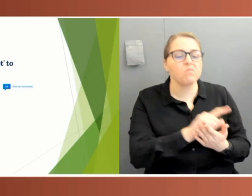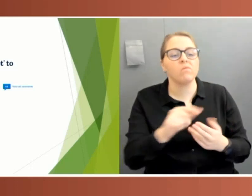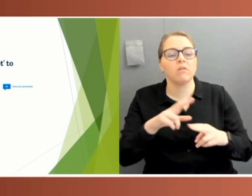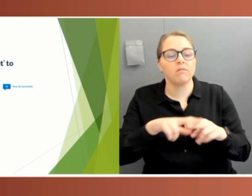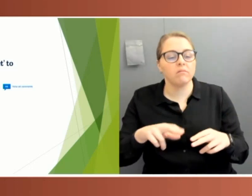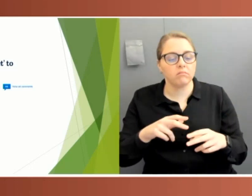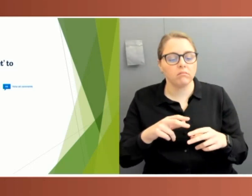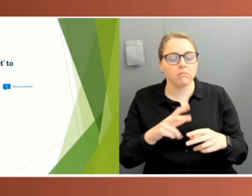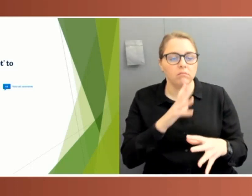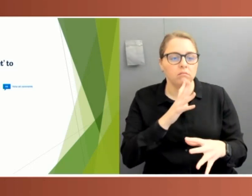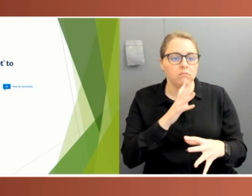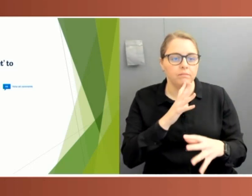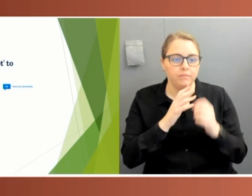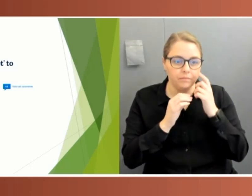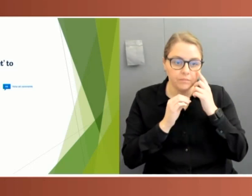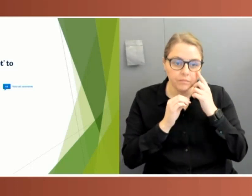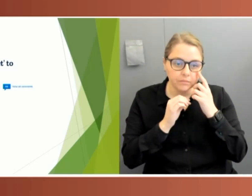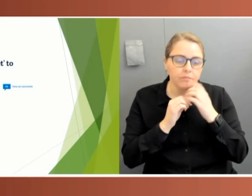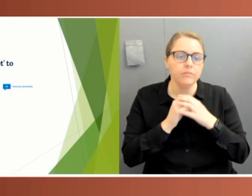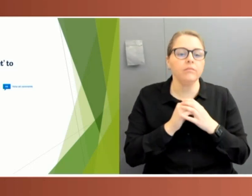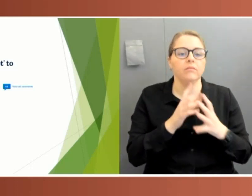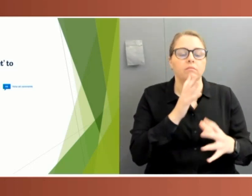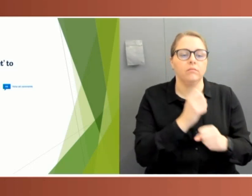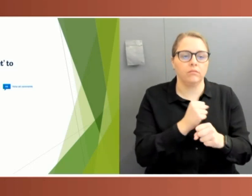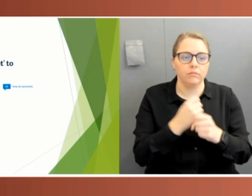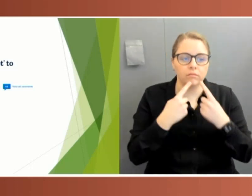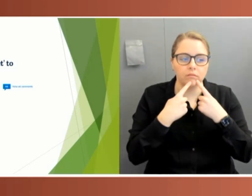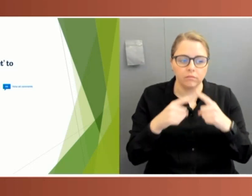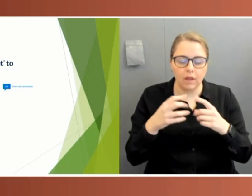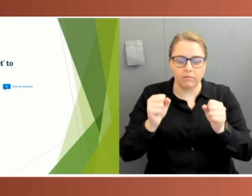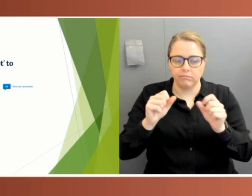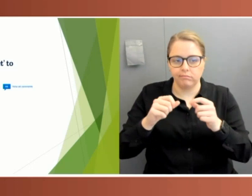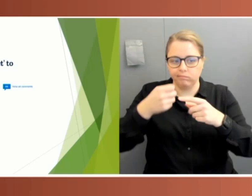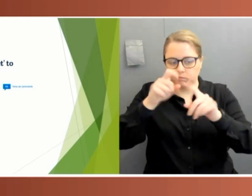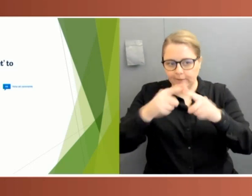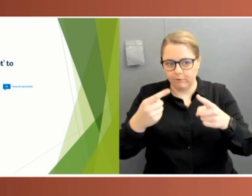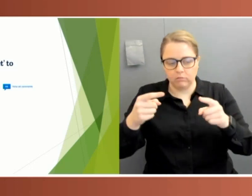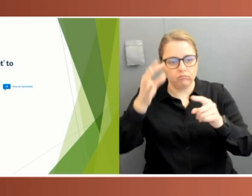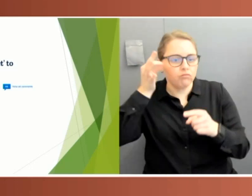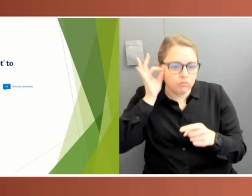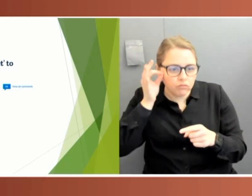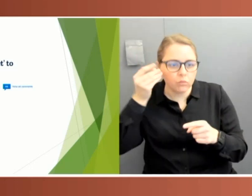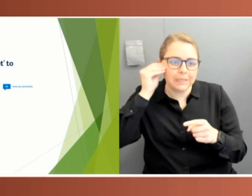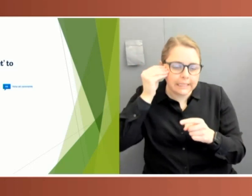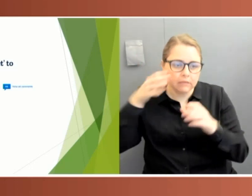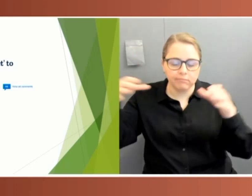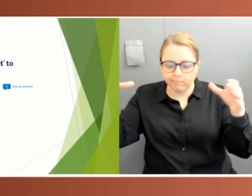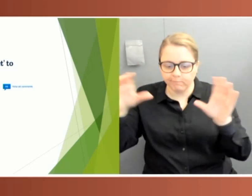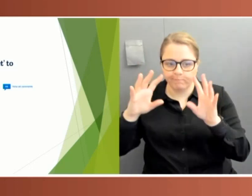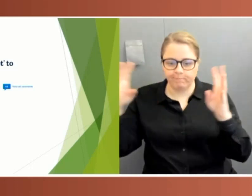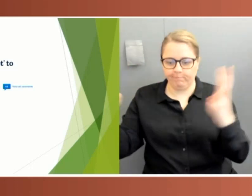which consisted of National Cabinet, the Council on Federal Financial Relations, and a representative from the Australian Local Government Association, would replace COAG.